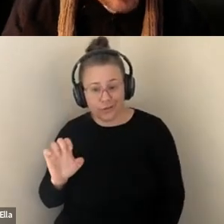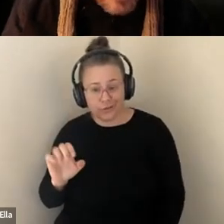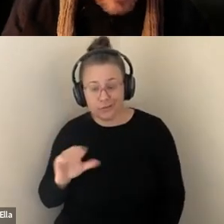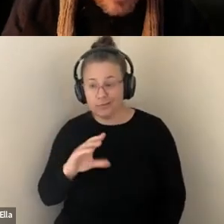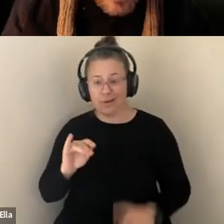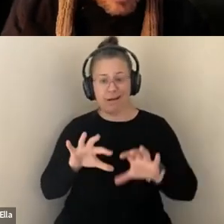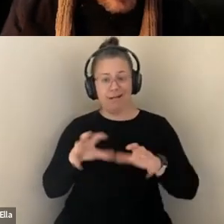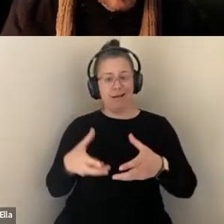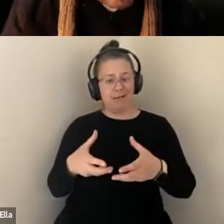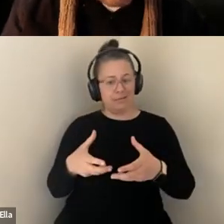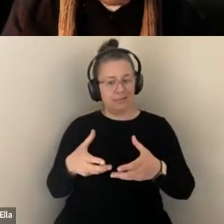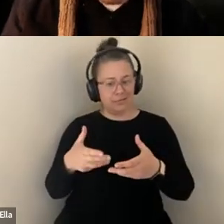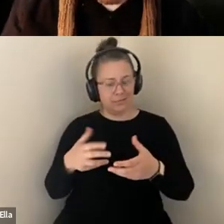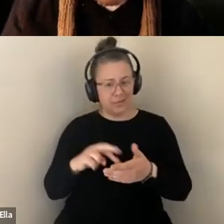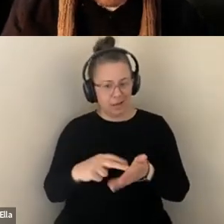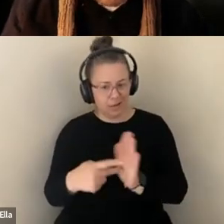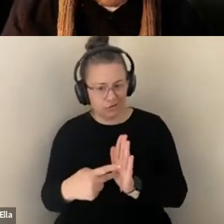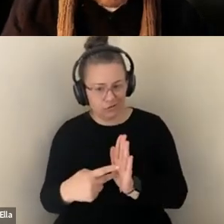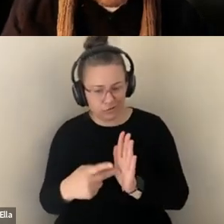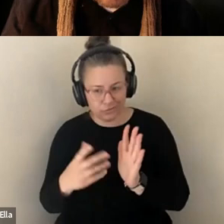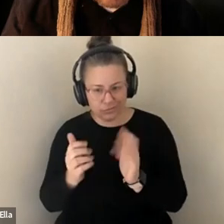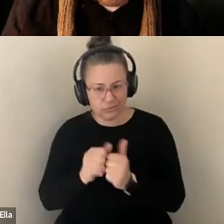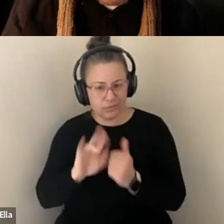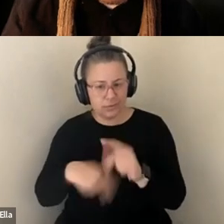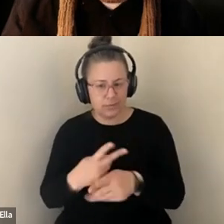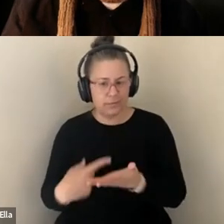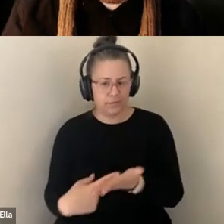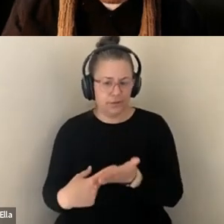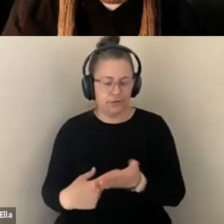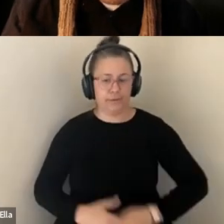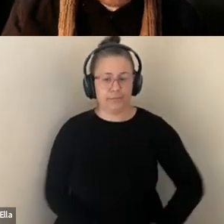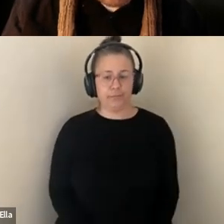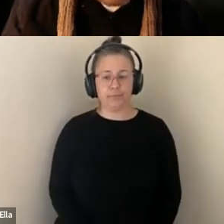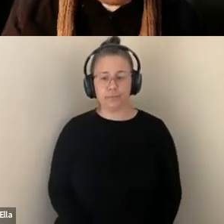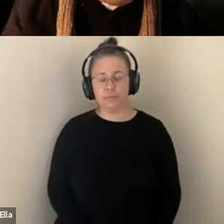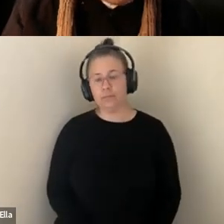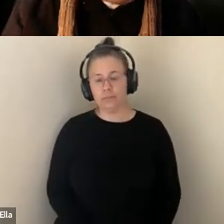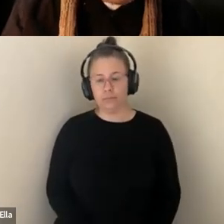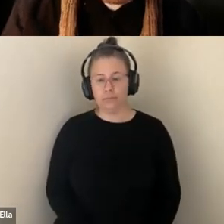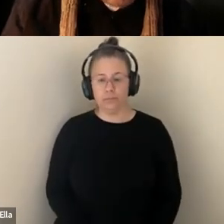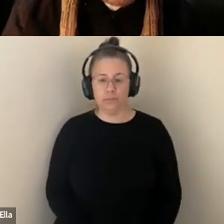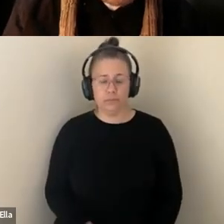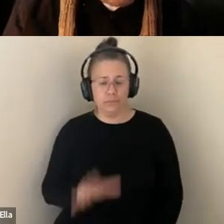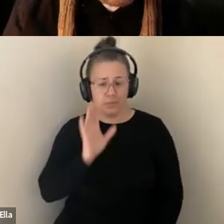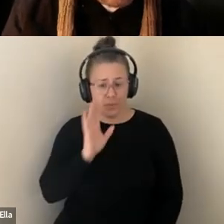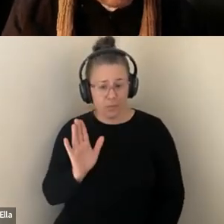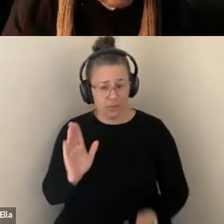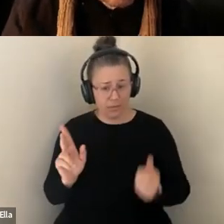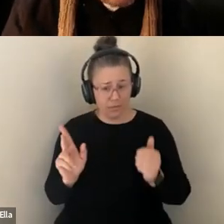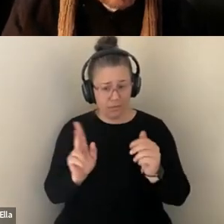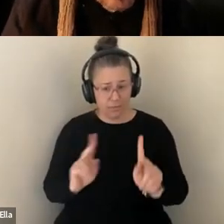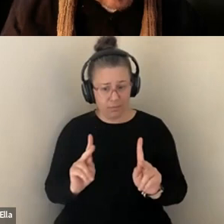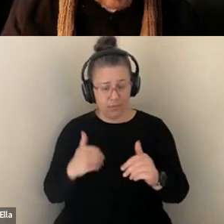CONVERSATIONS, YOU KNOW, AND WHETHER PEOPLE ARE GOING TO HAVE EQUAL ACCESS TO